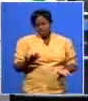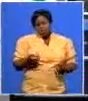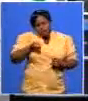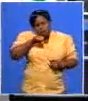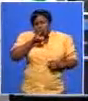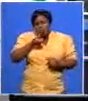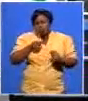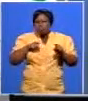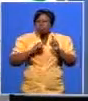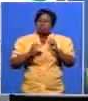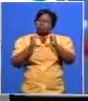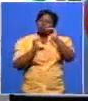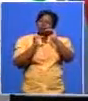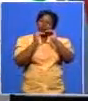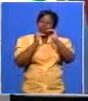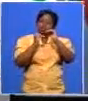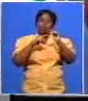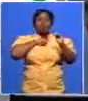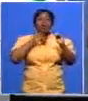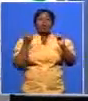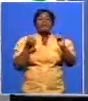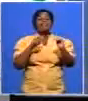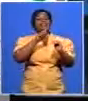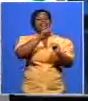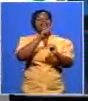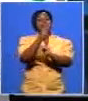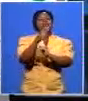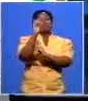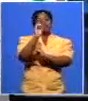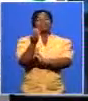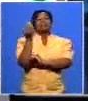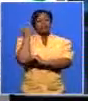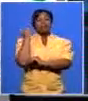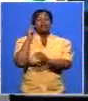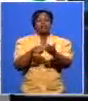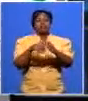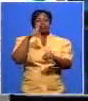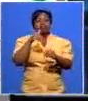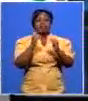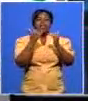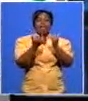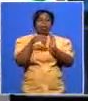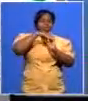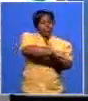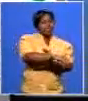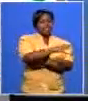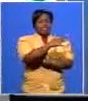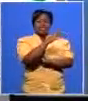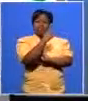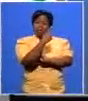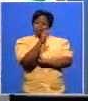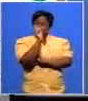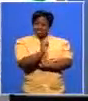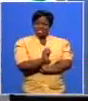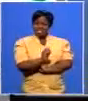we brought the anc down from 71 percent in the last local government election to 51 and 51